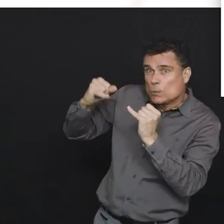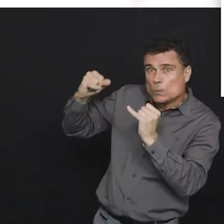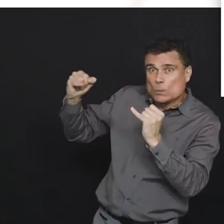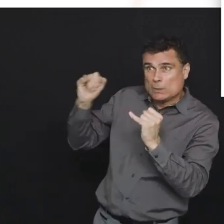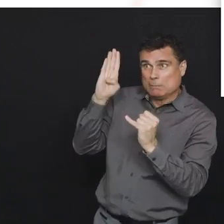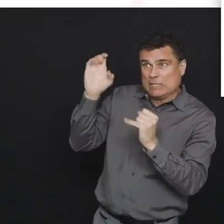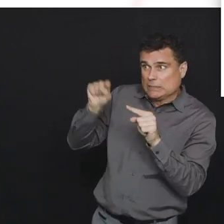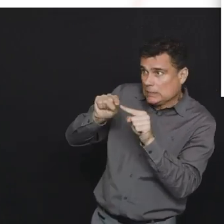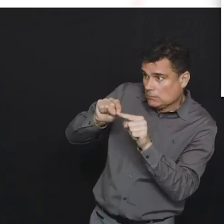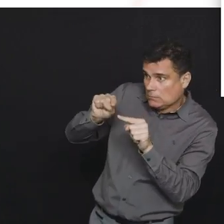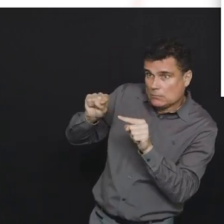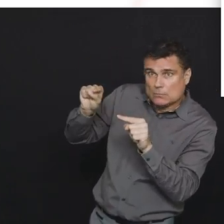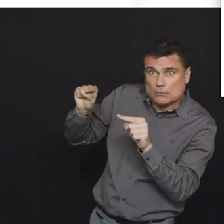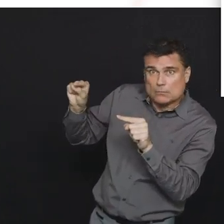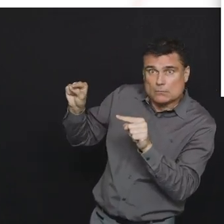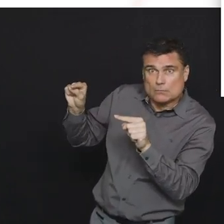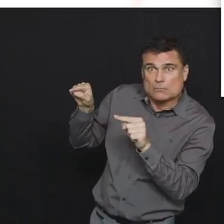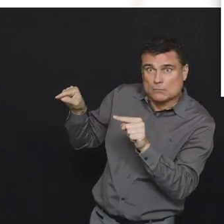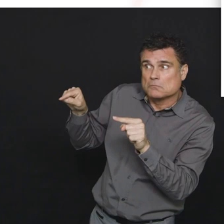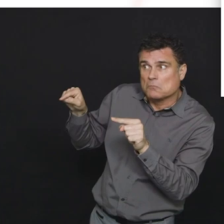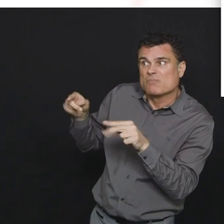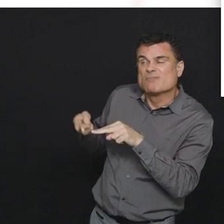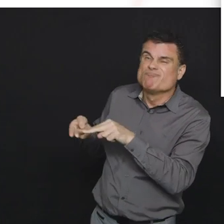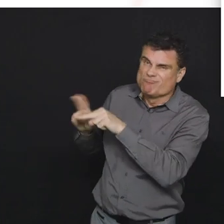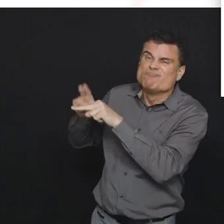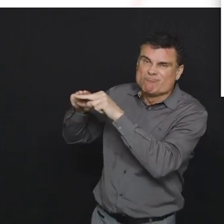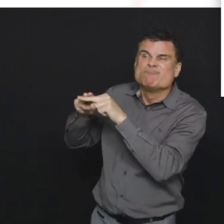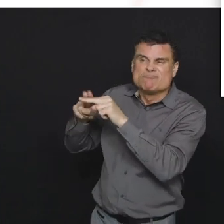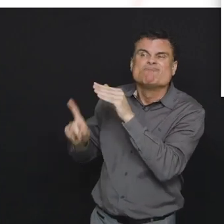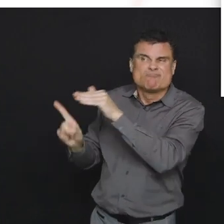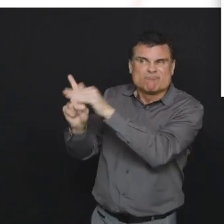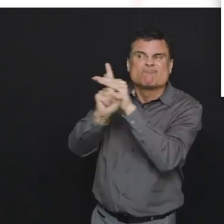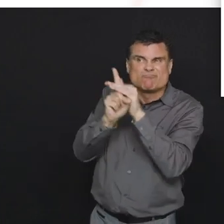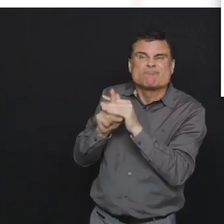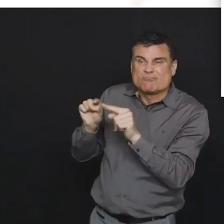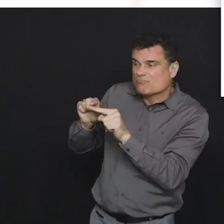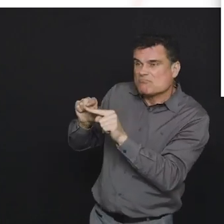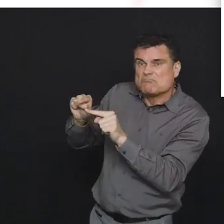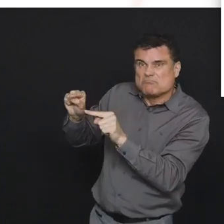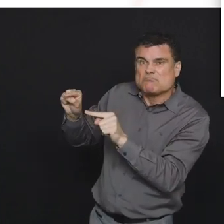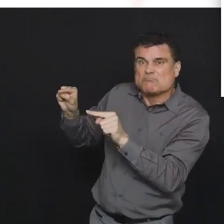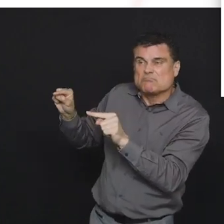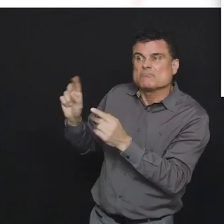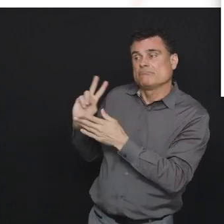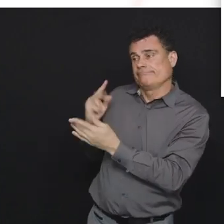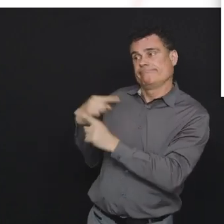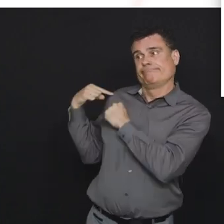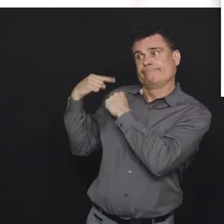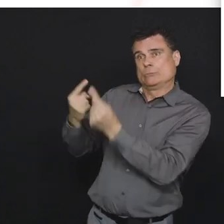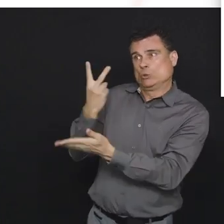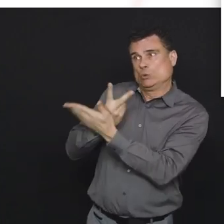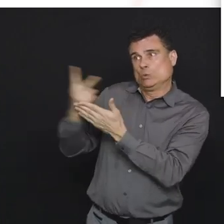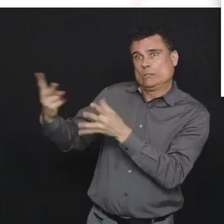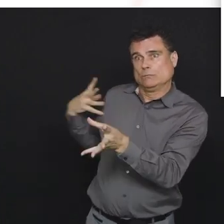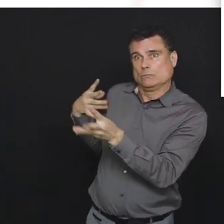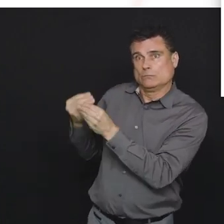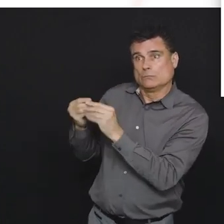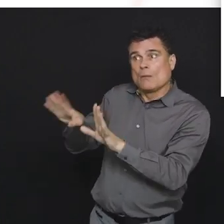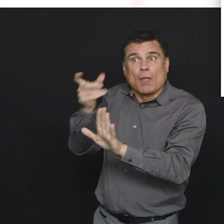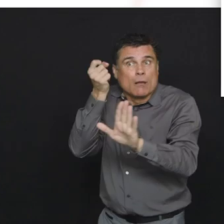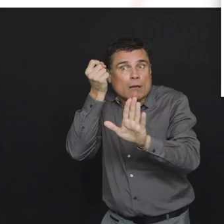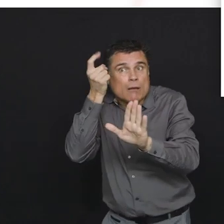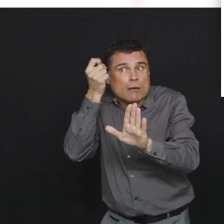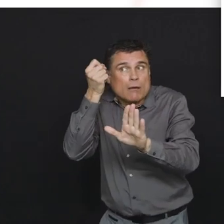British Columbia and we are trending up clearly and we know that because we've had new cases every day and those have